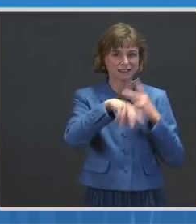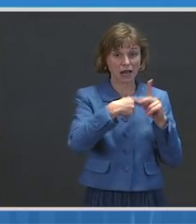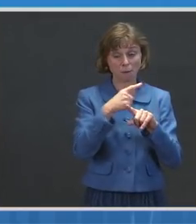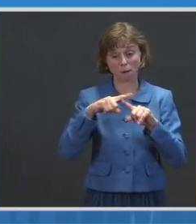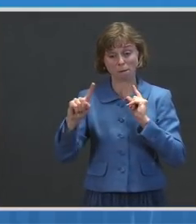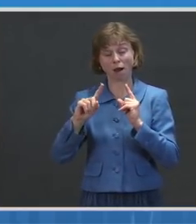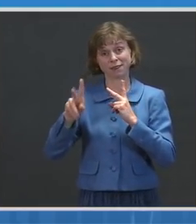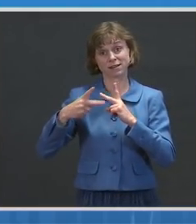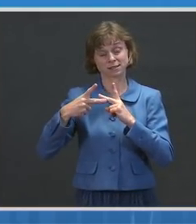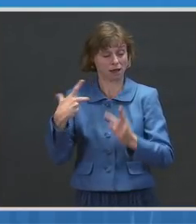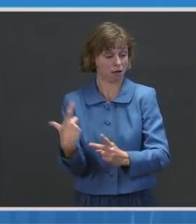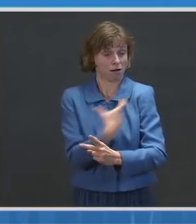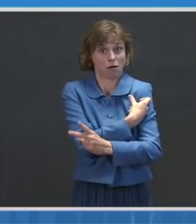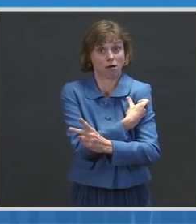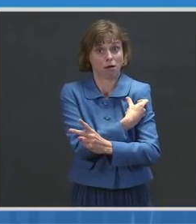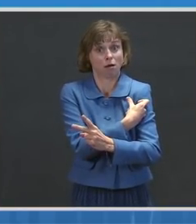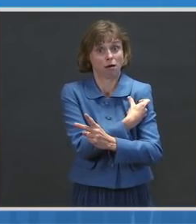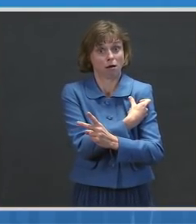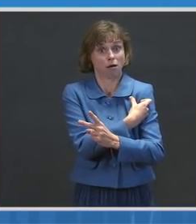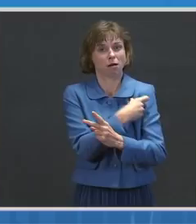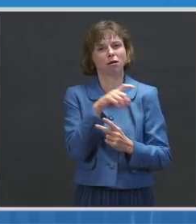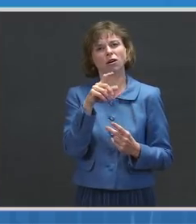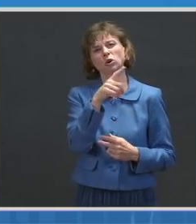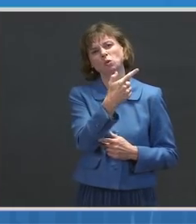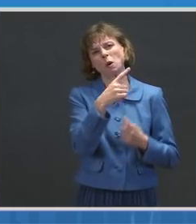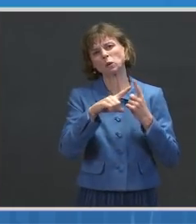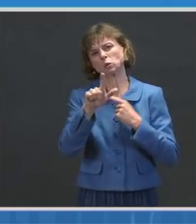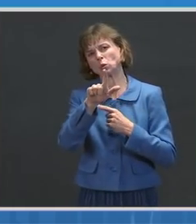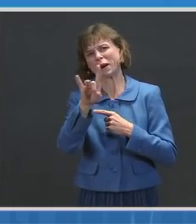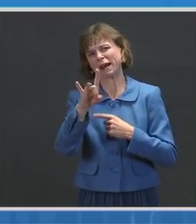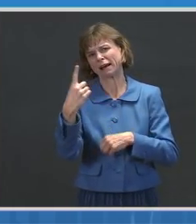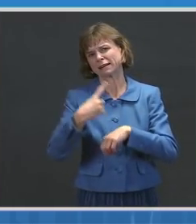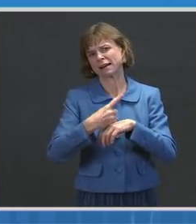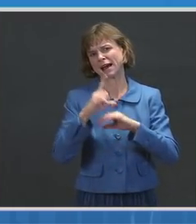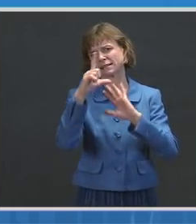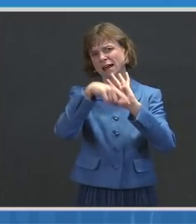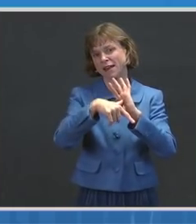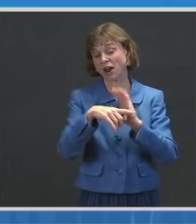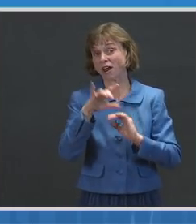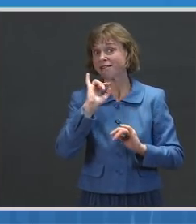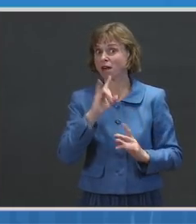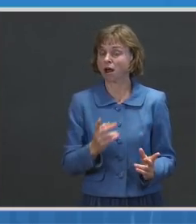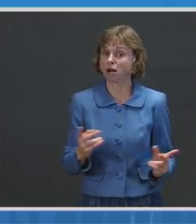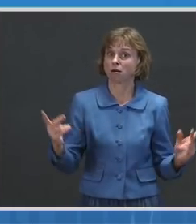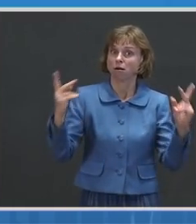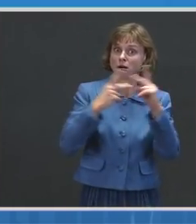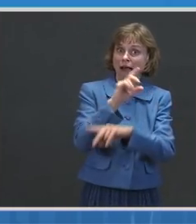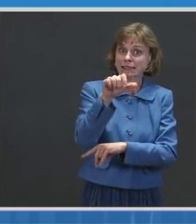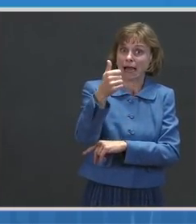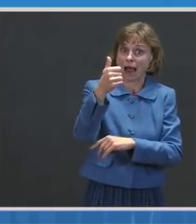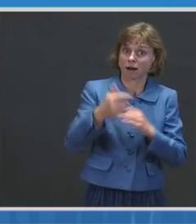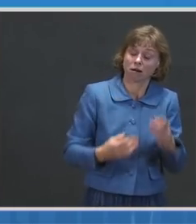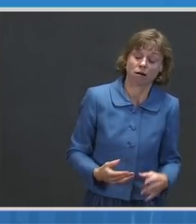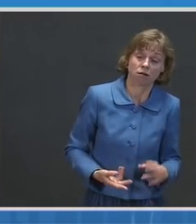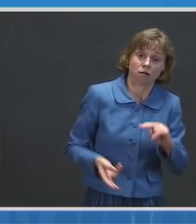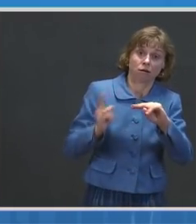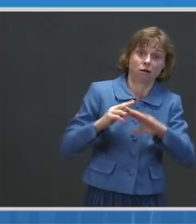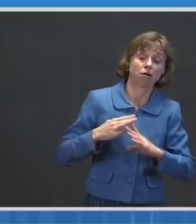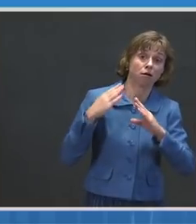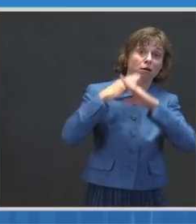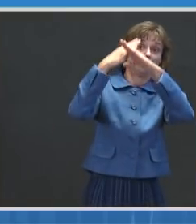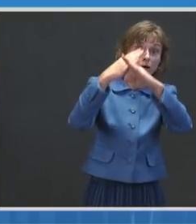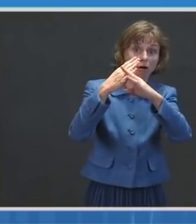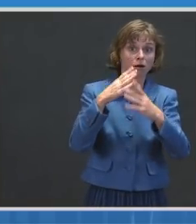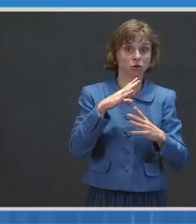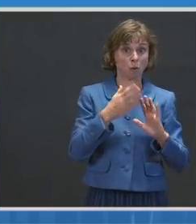either 21 or 28 days later, was tenfold higher. So it went, for example, from one